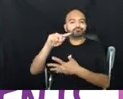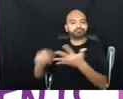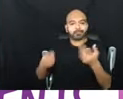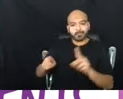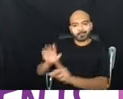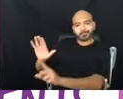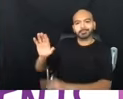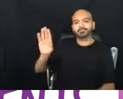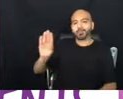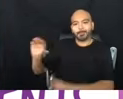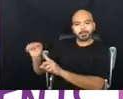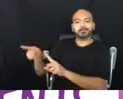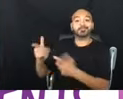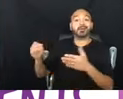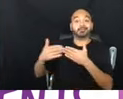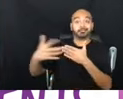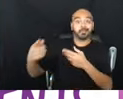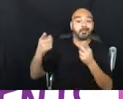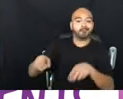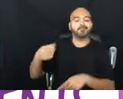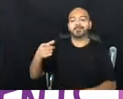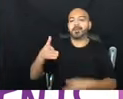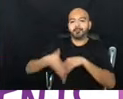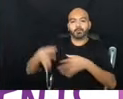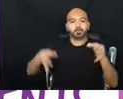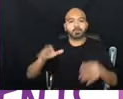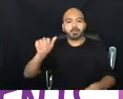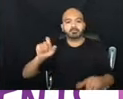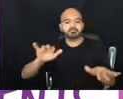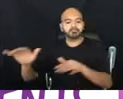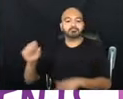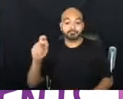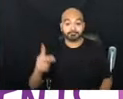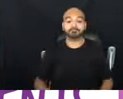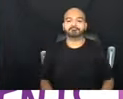and the, the aftermath. Okay. Next slide, please.